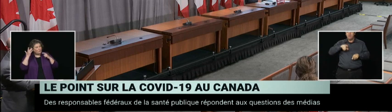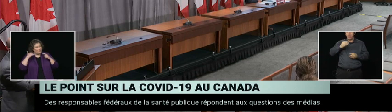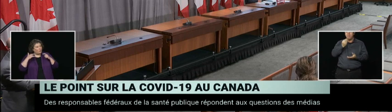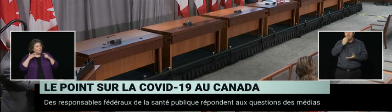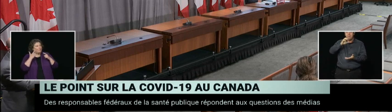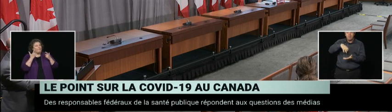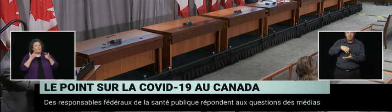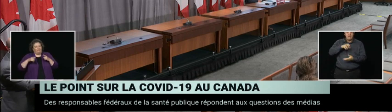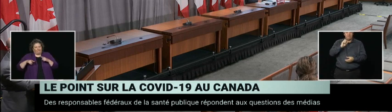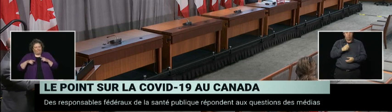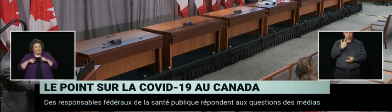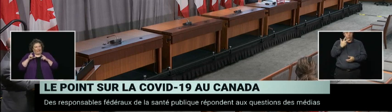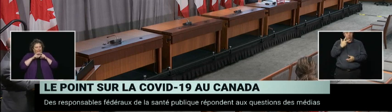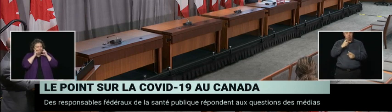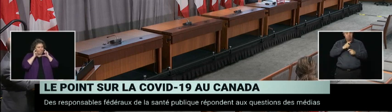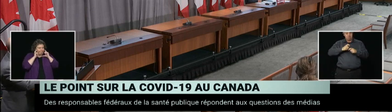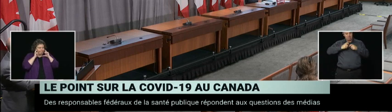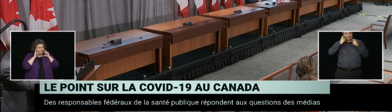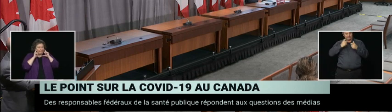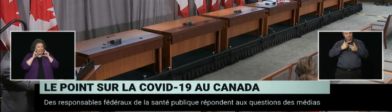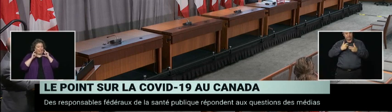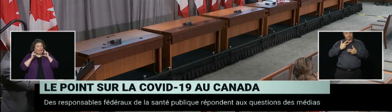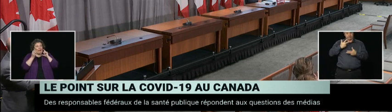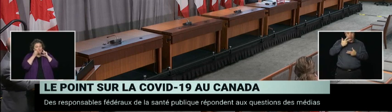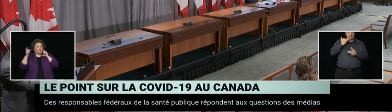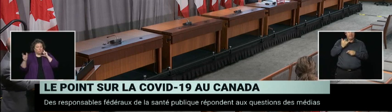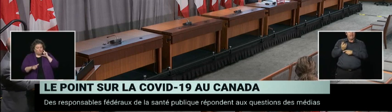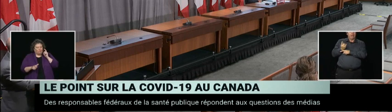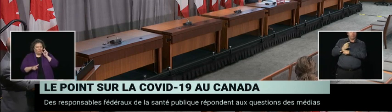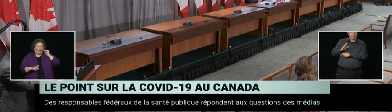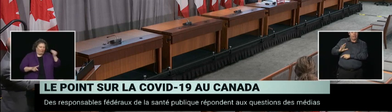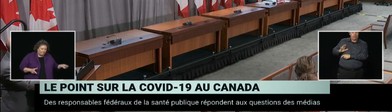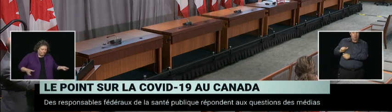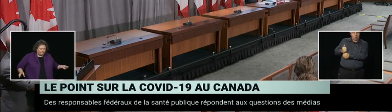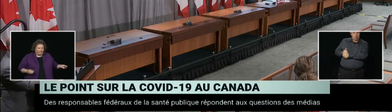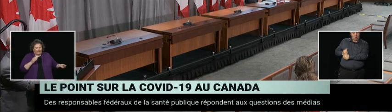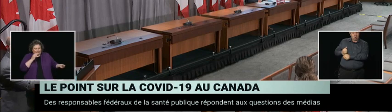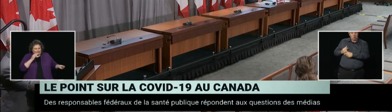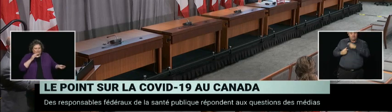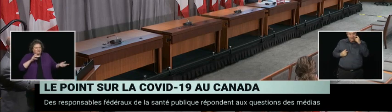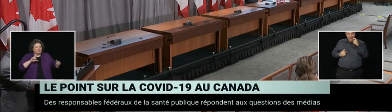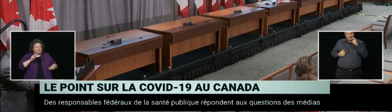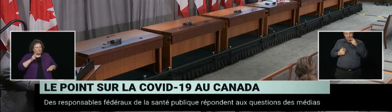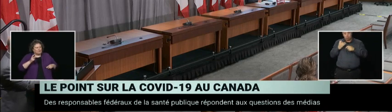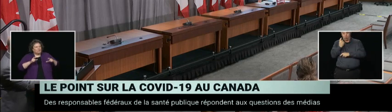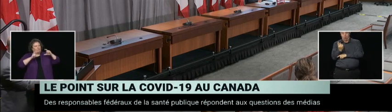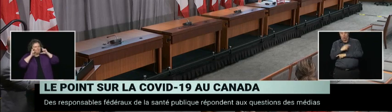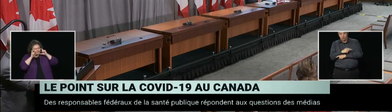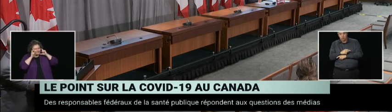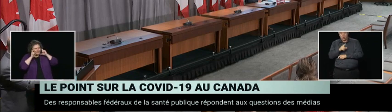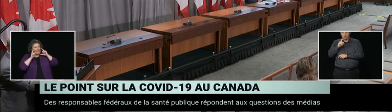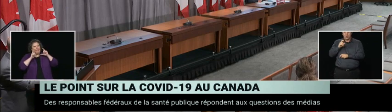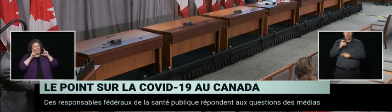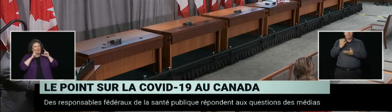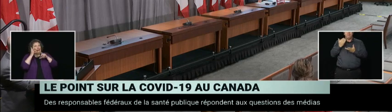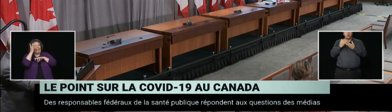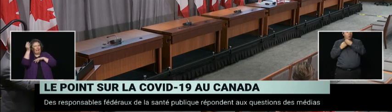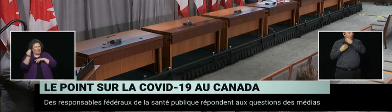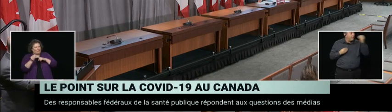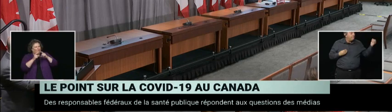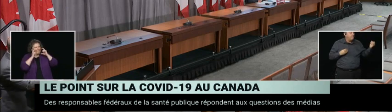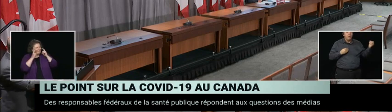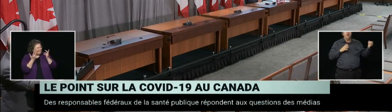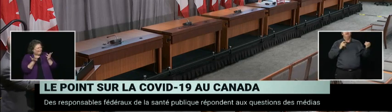it on throughout? I mean, how does that work now in terms of not spreading any more of this? If potentially I had it.